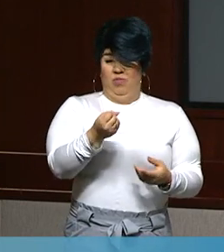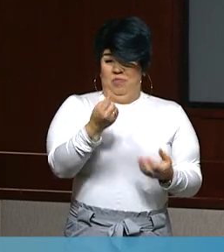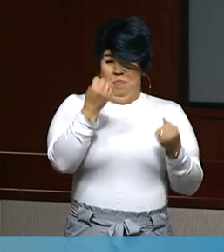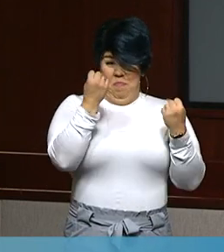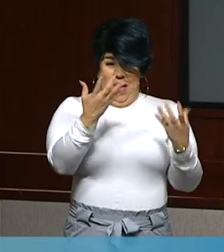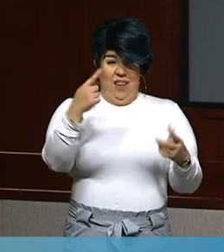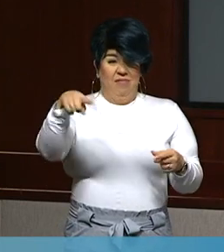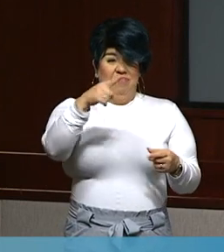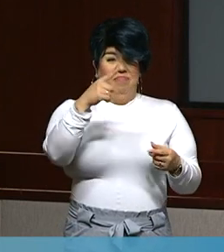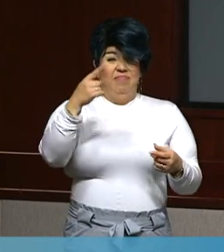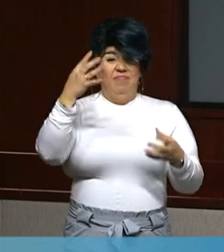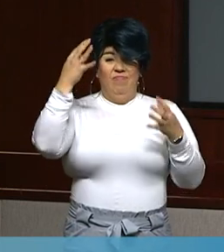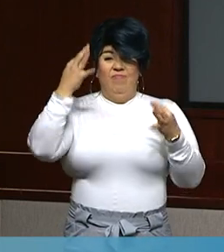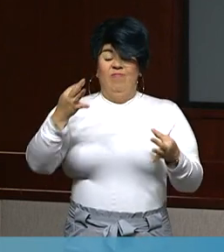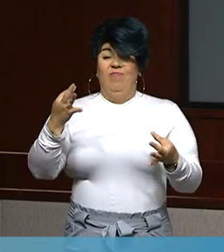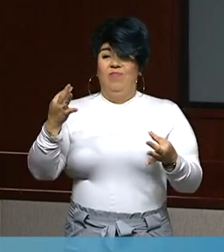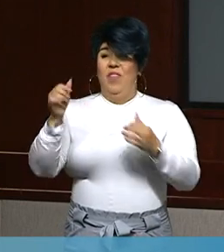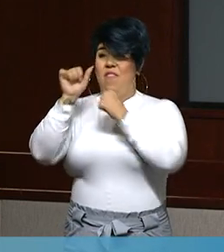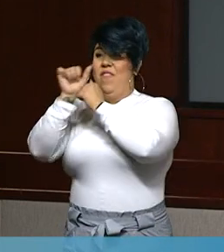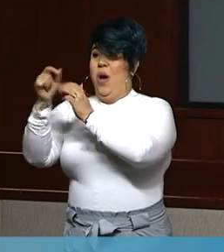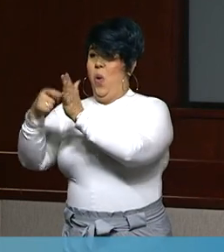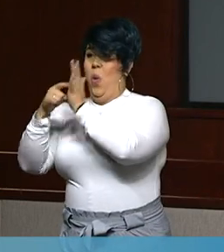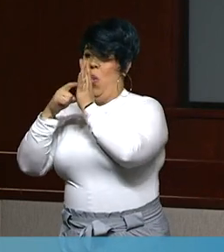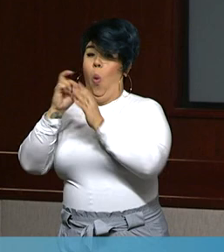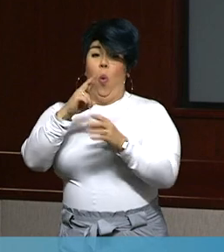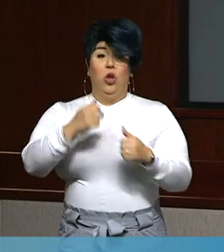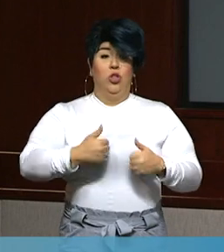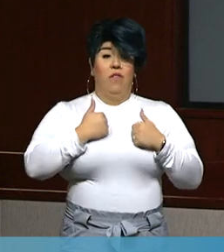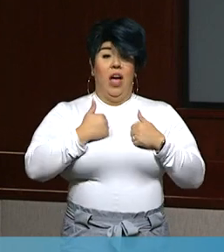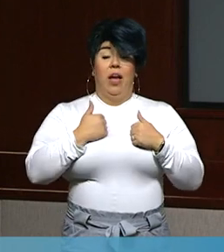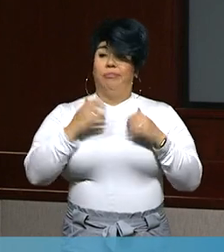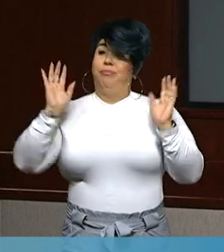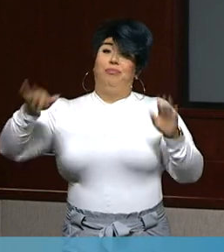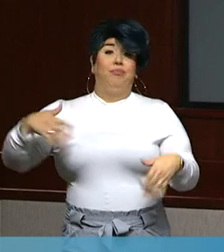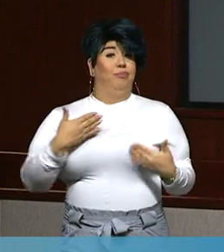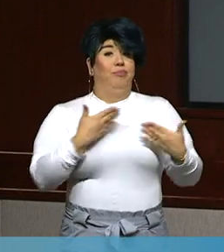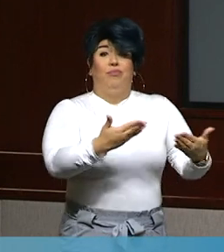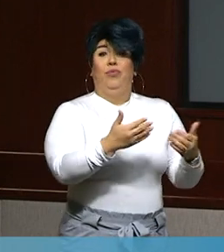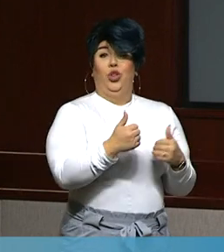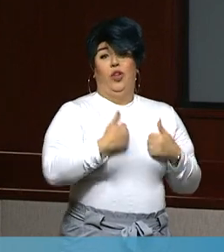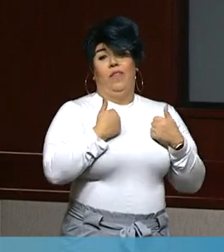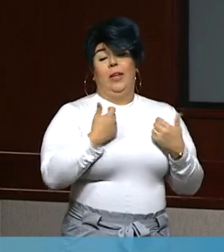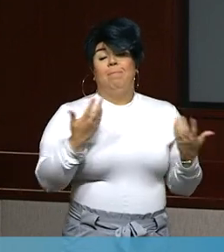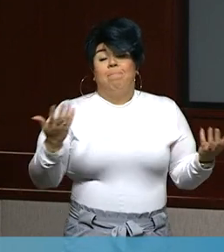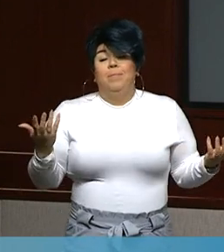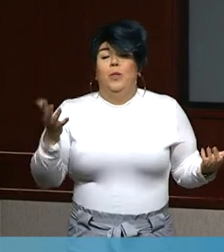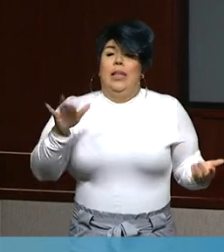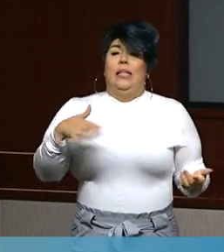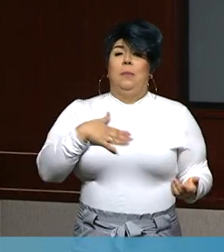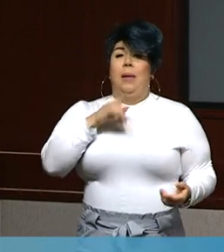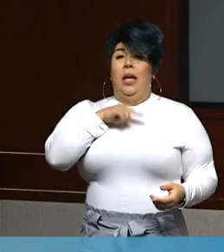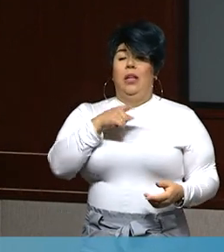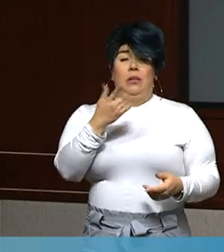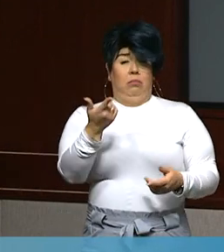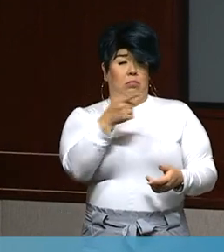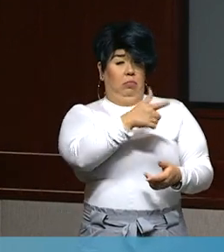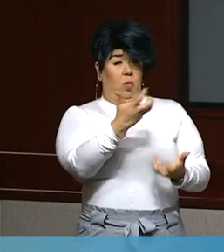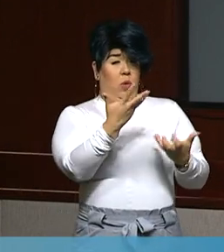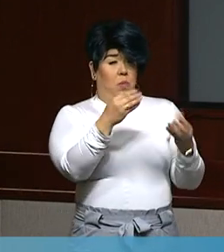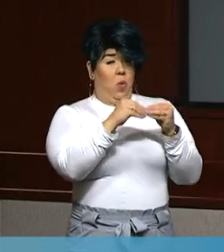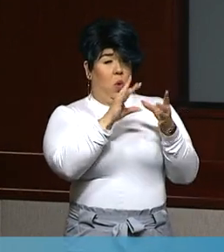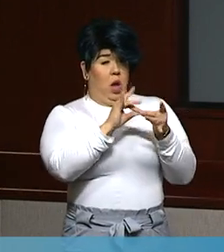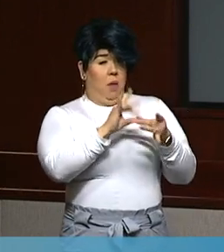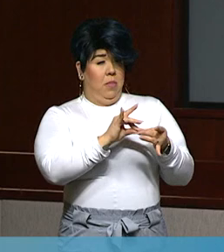many cases, survival through this. And that would be my answer. And Ms. Kerrigan, do you have anything to add to that?